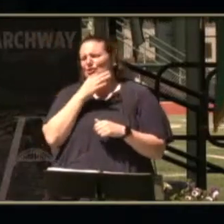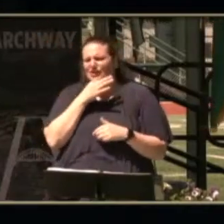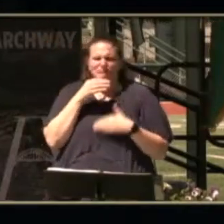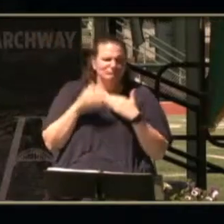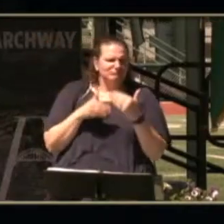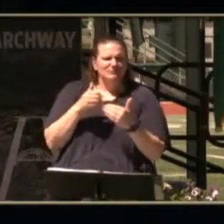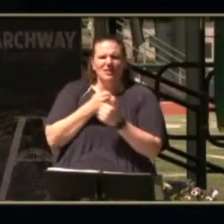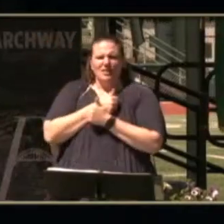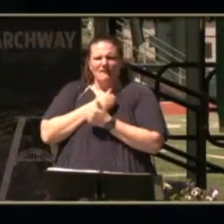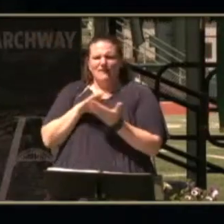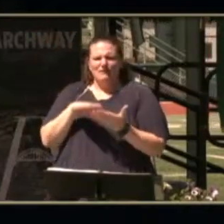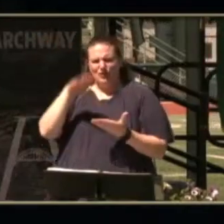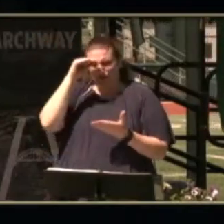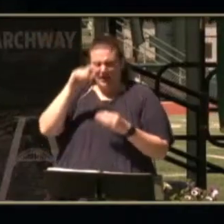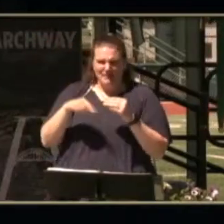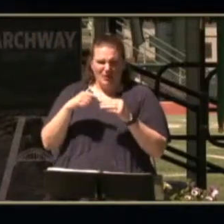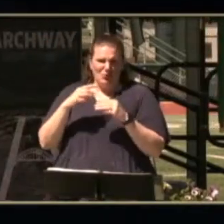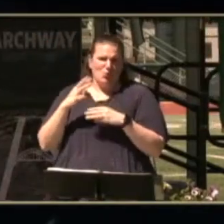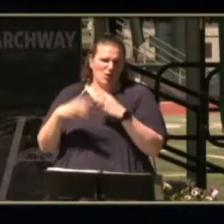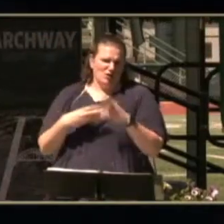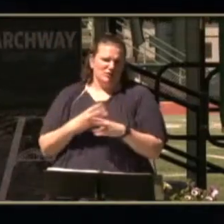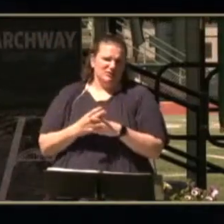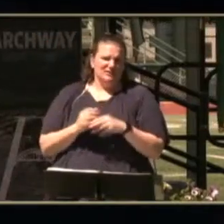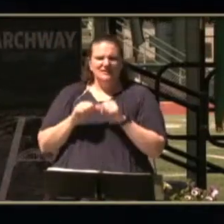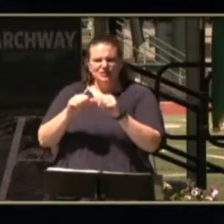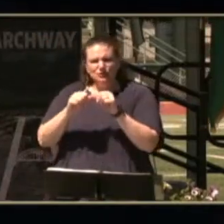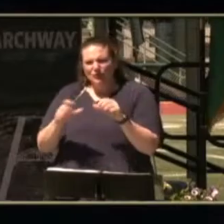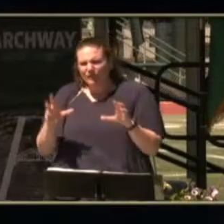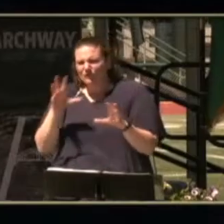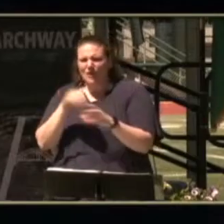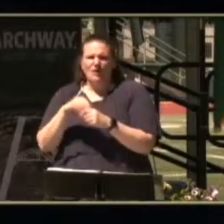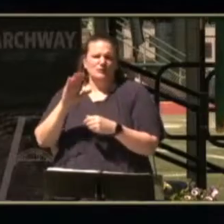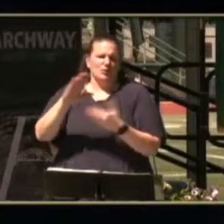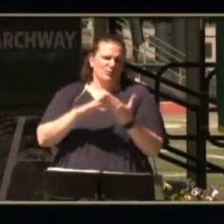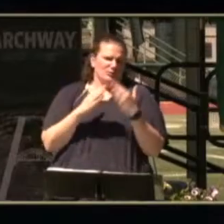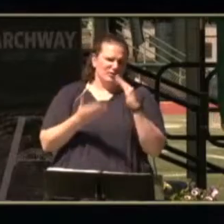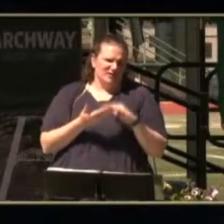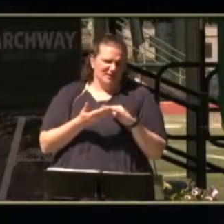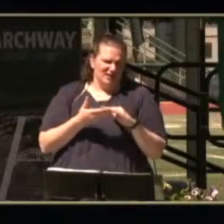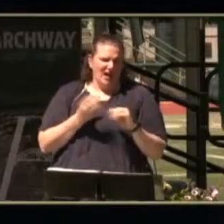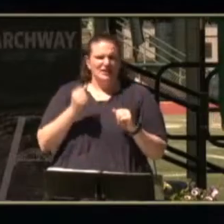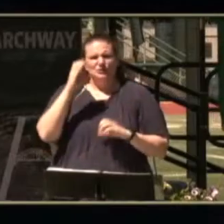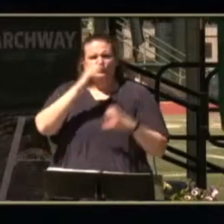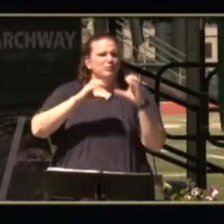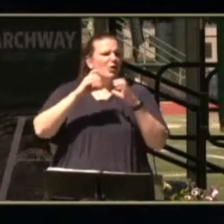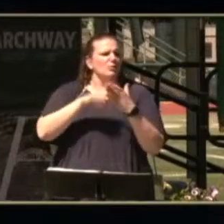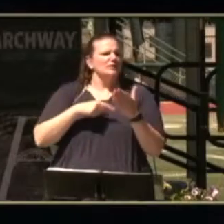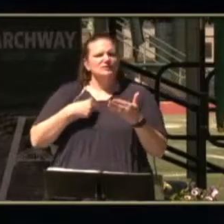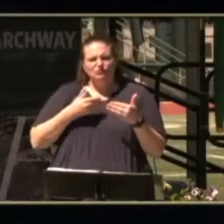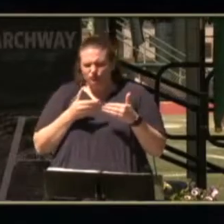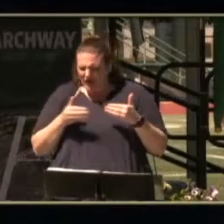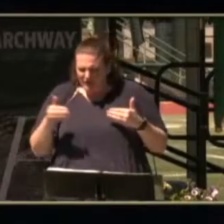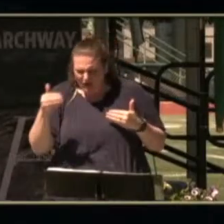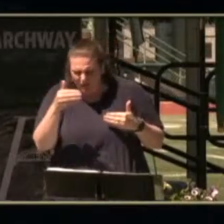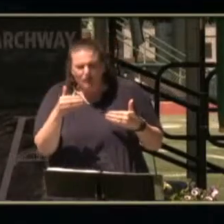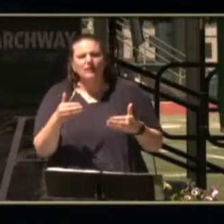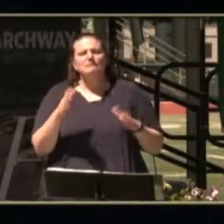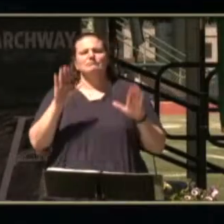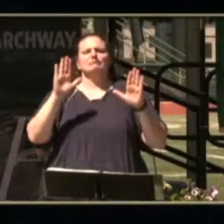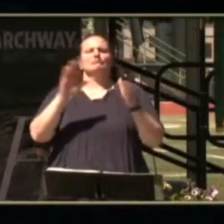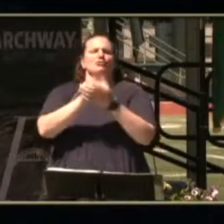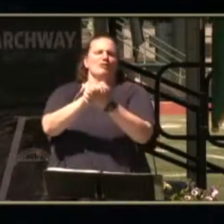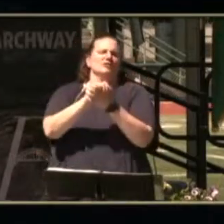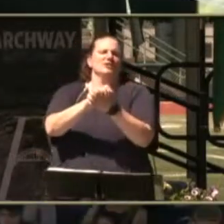and your love of learning about the world and you continue to engage in your community and explore what is right around the corner congratulations